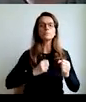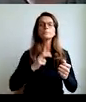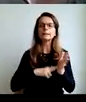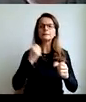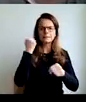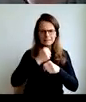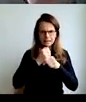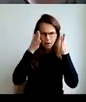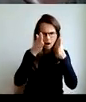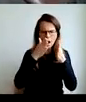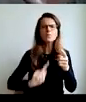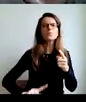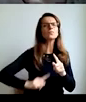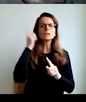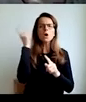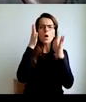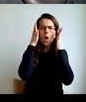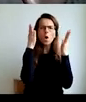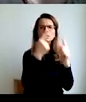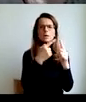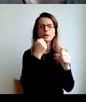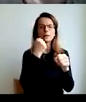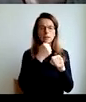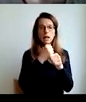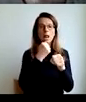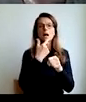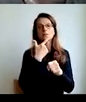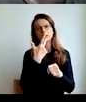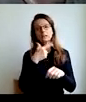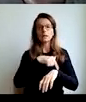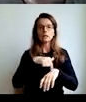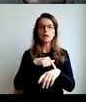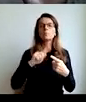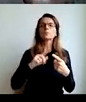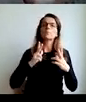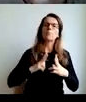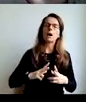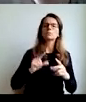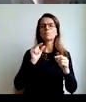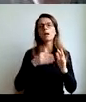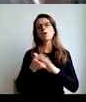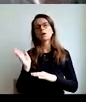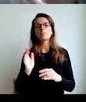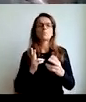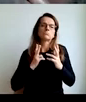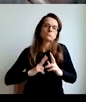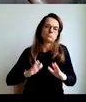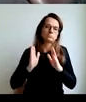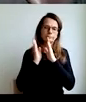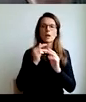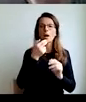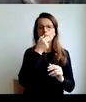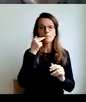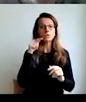work two to three hours highly focused and creative work, and then six hours of